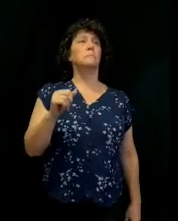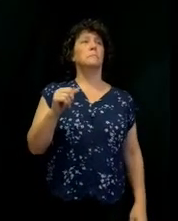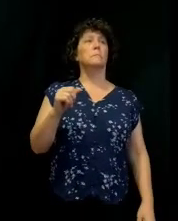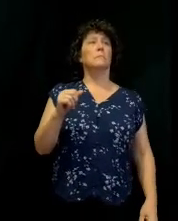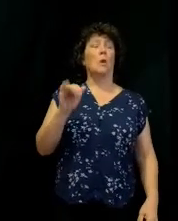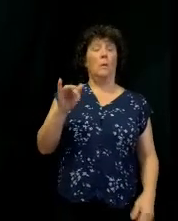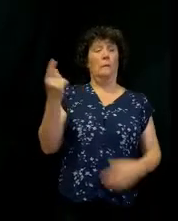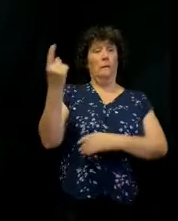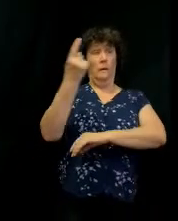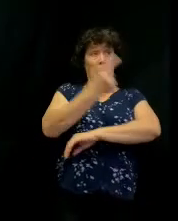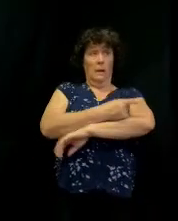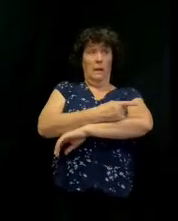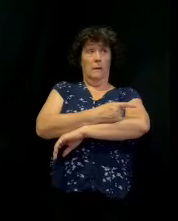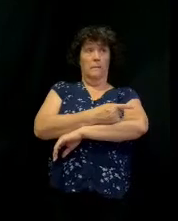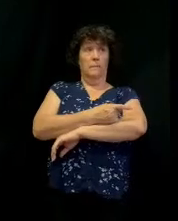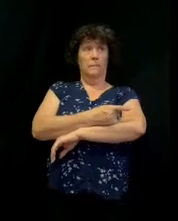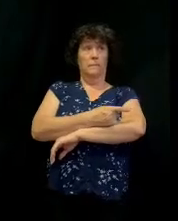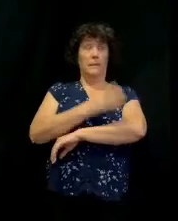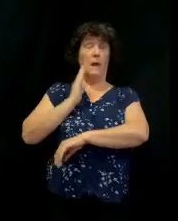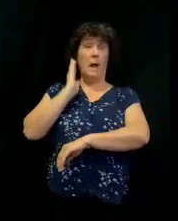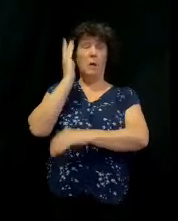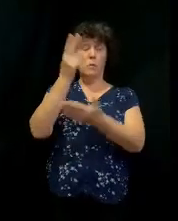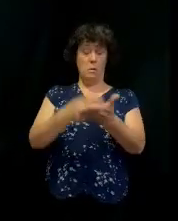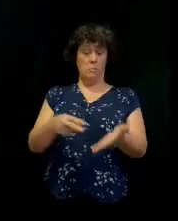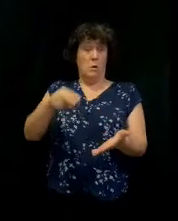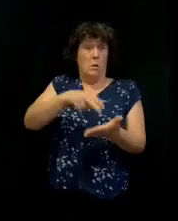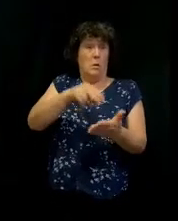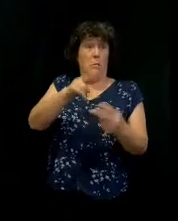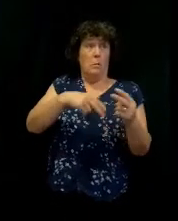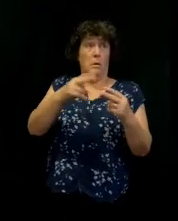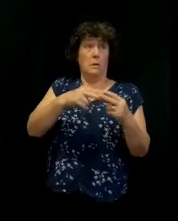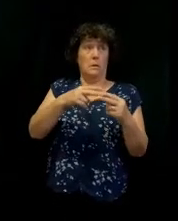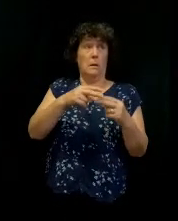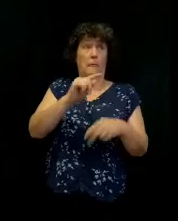On that day, I will raise up the what?